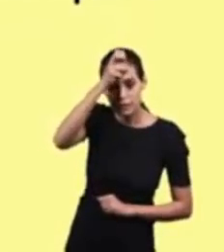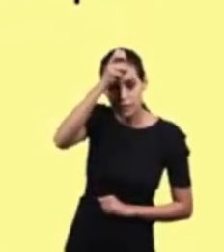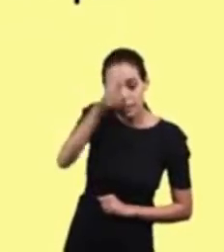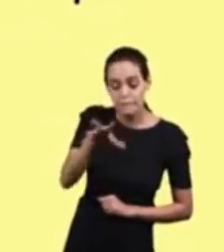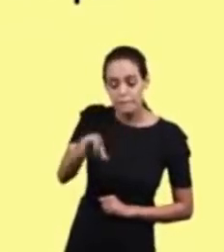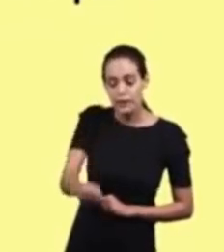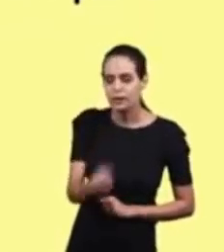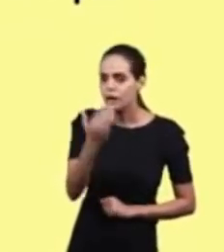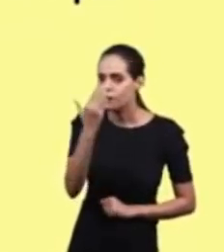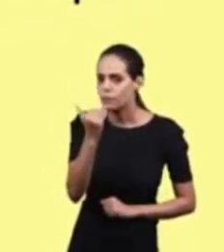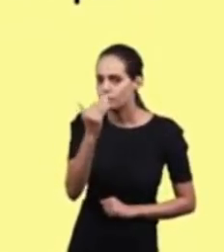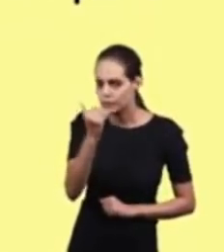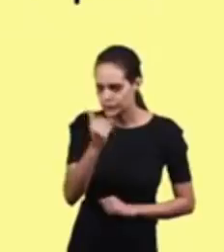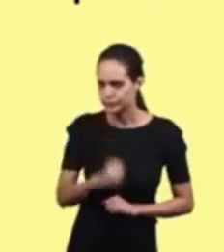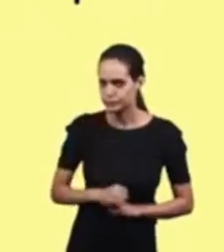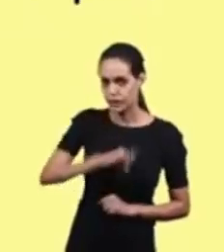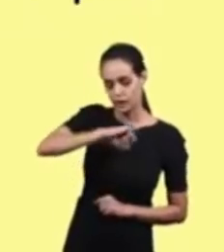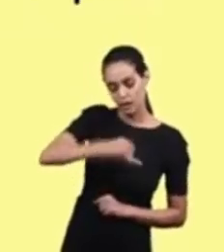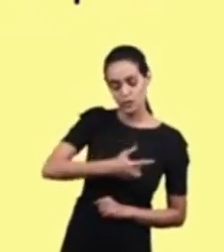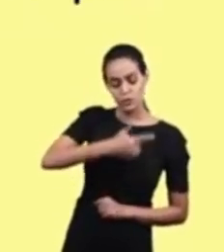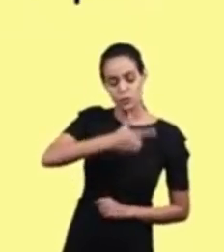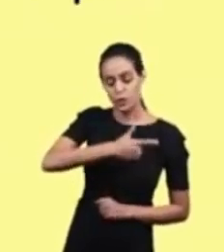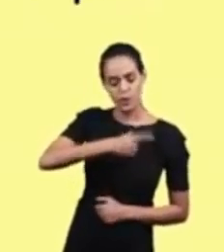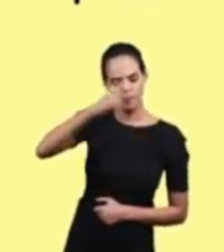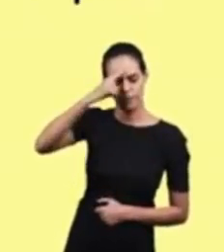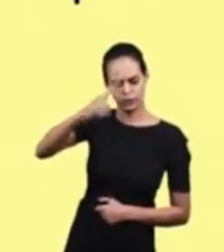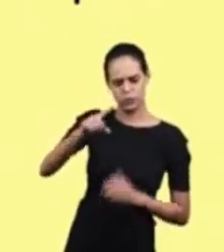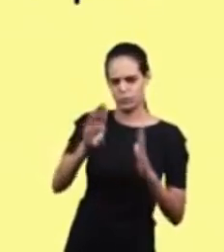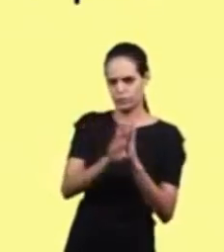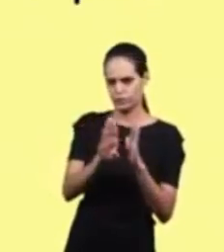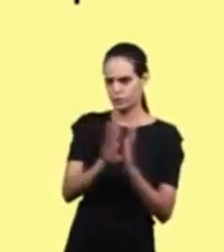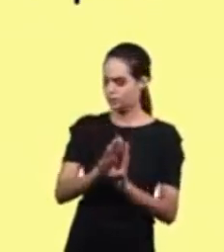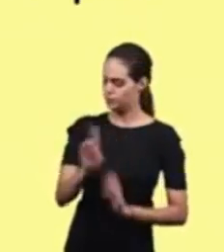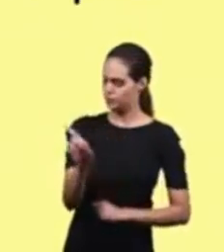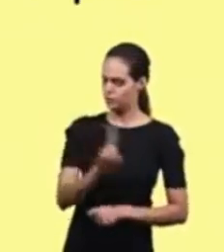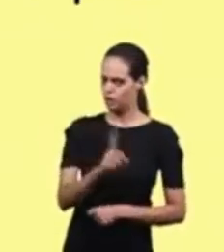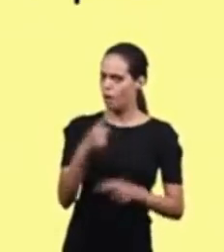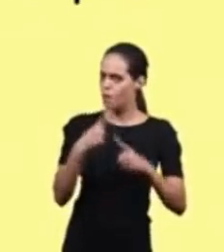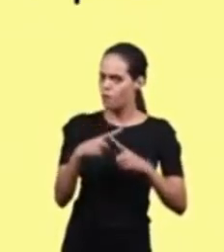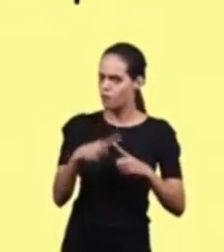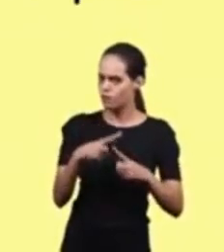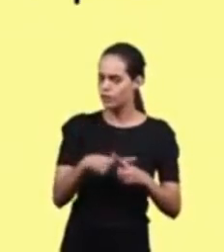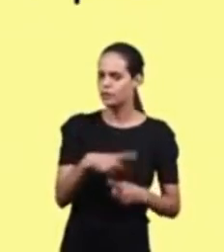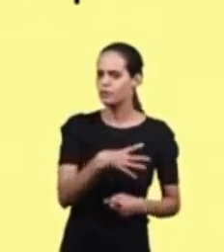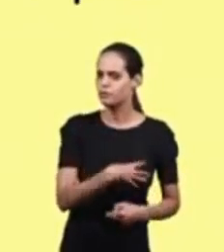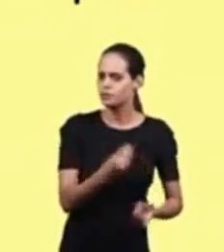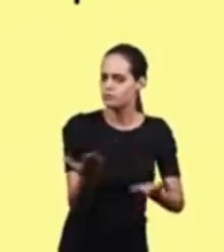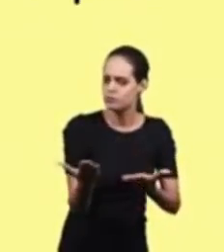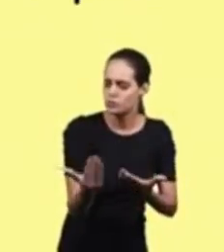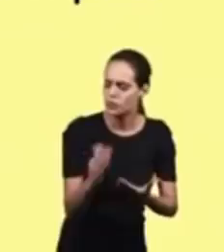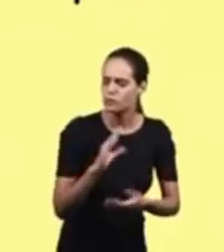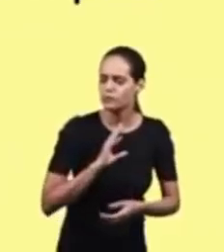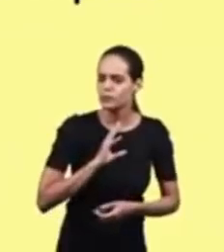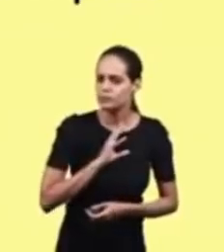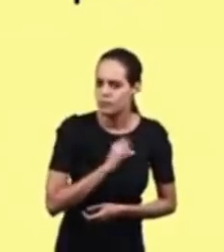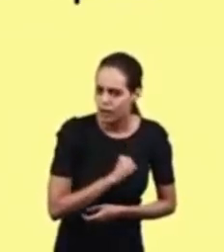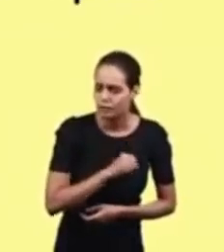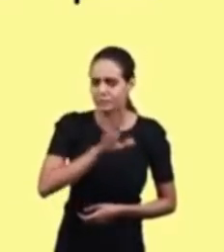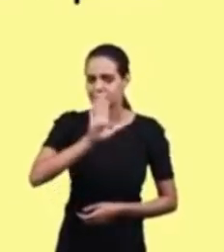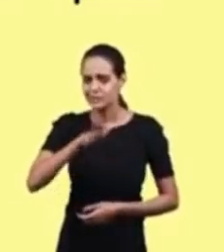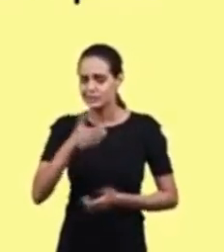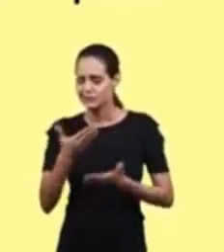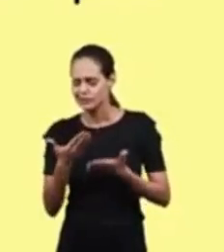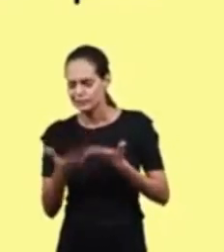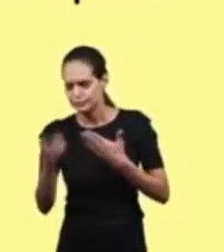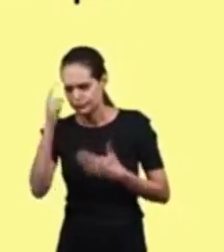Because Benjamin was his youngest son Whom he loved very much He had already lost Joseph Jacob